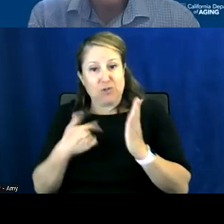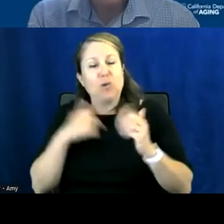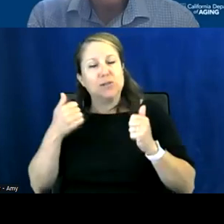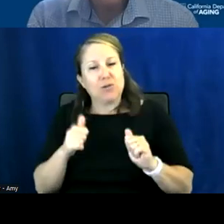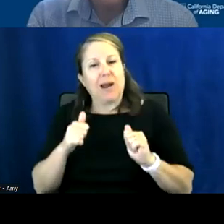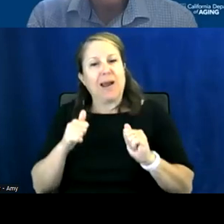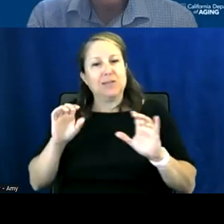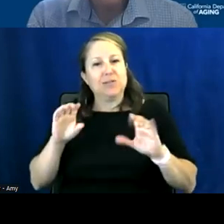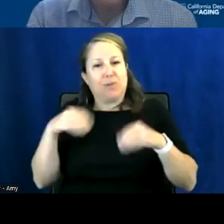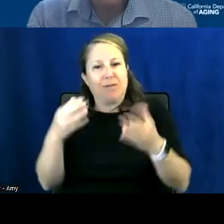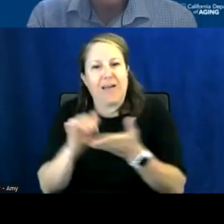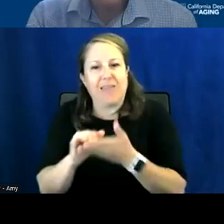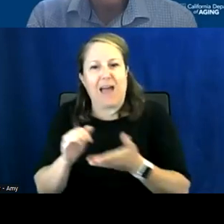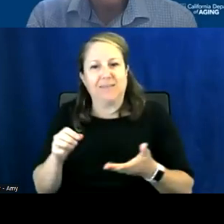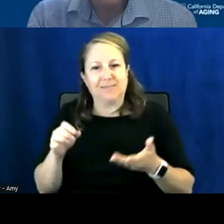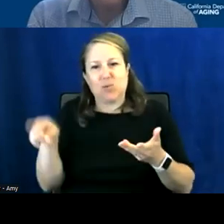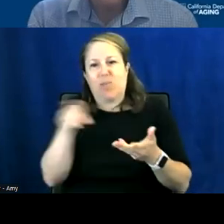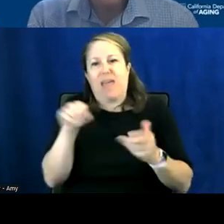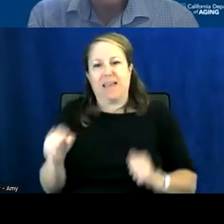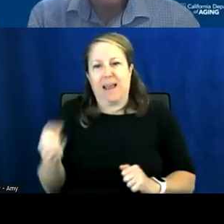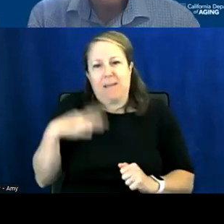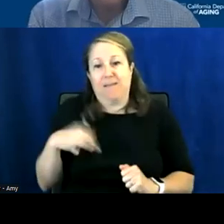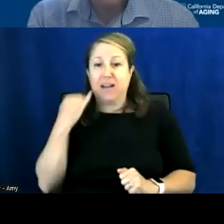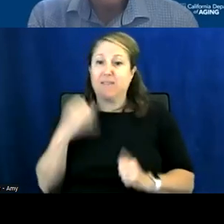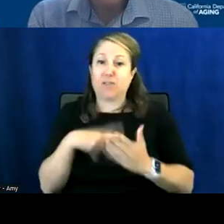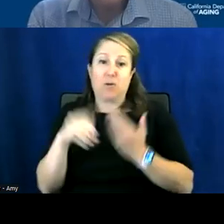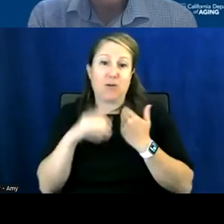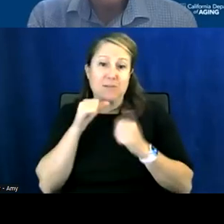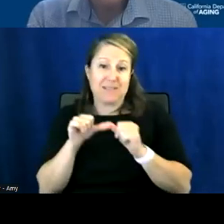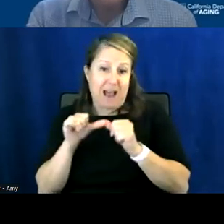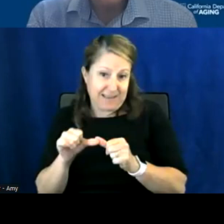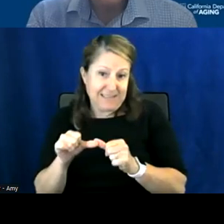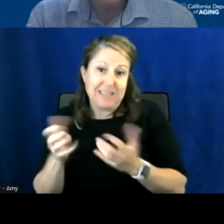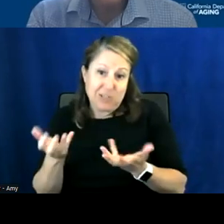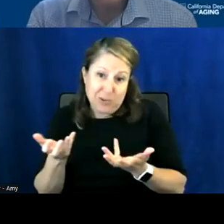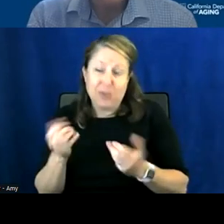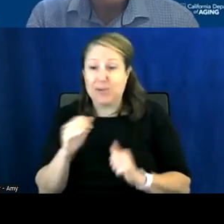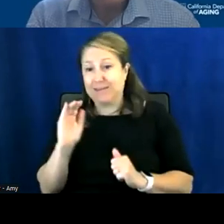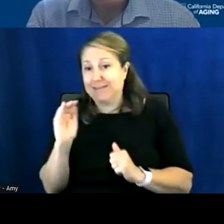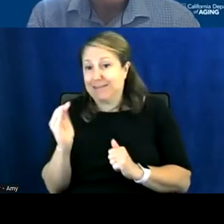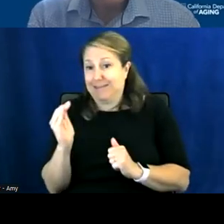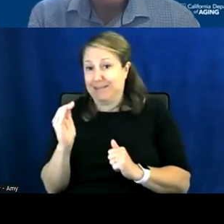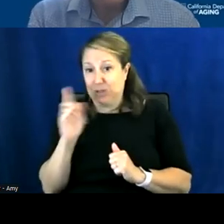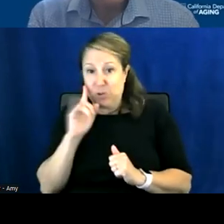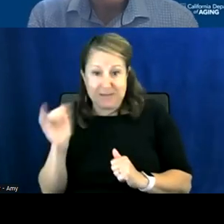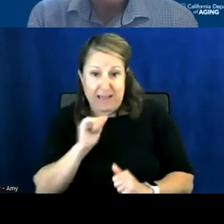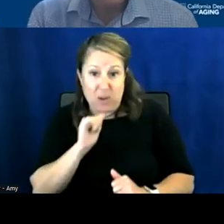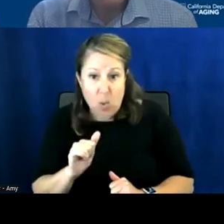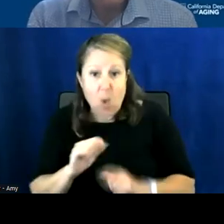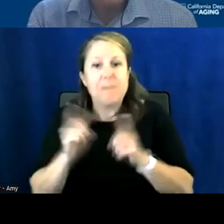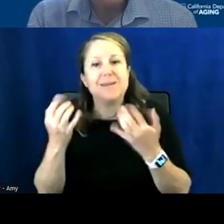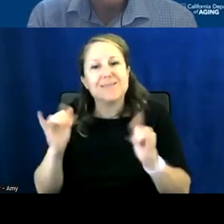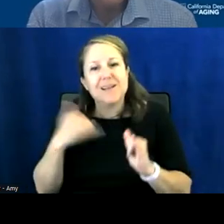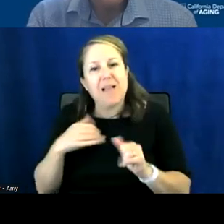that they just benefit from it and even if the program didn't continue here at cda which it's not slated to at this time and there's still that